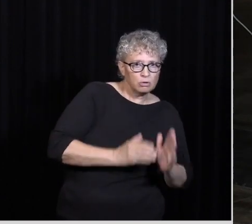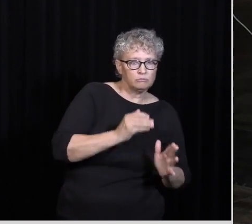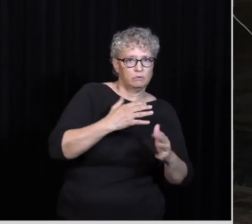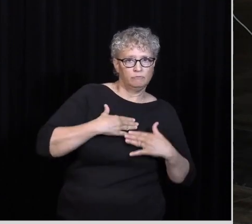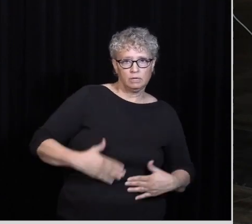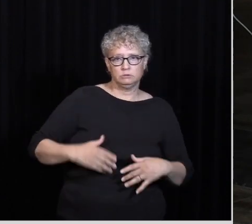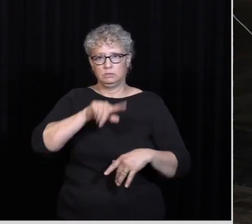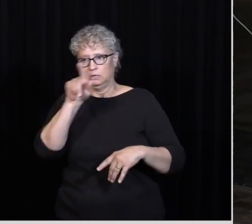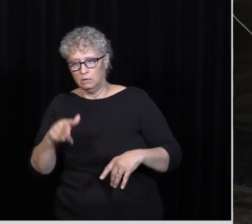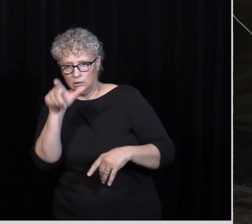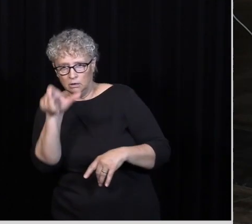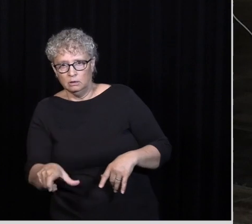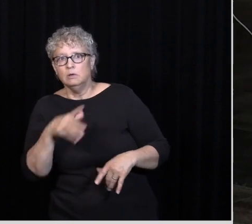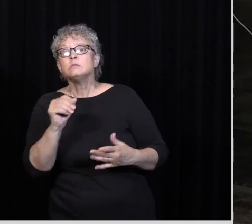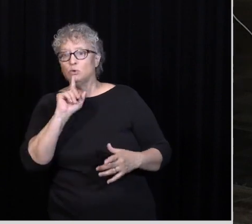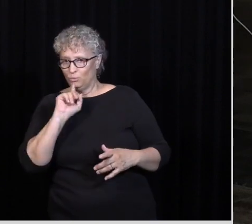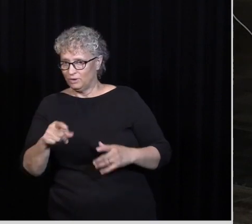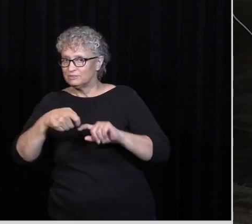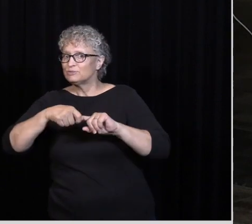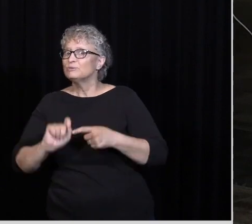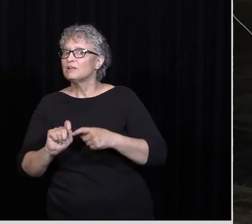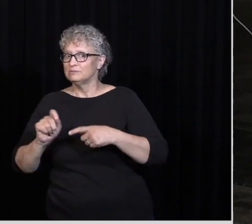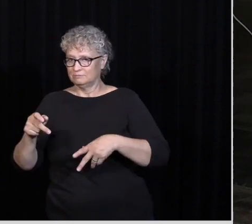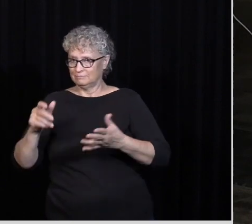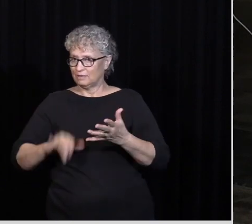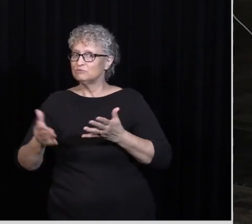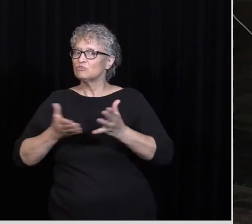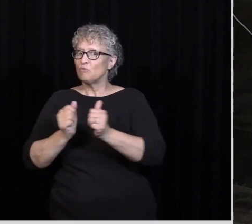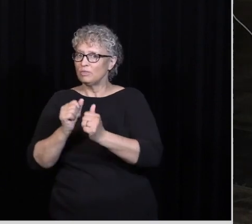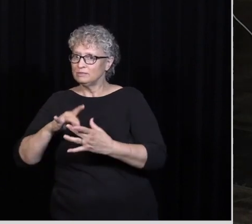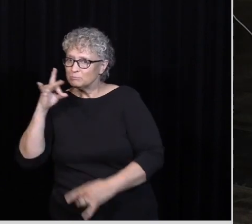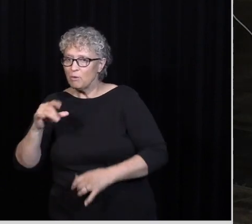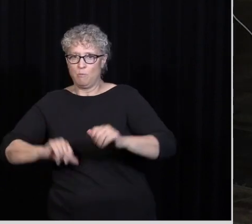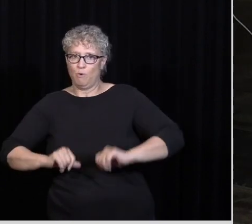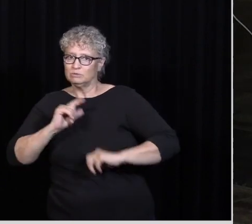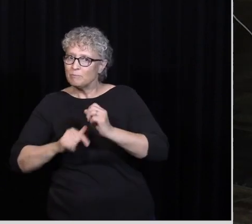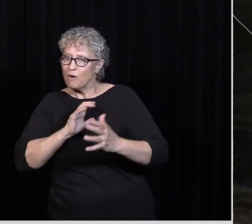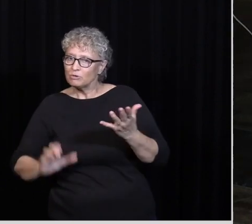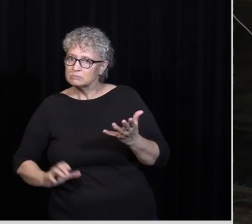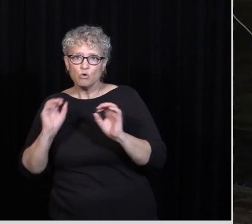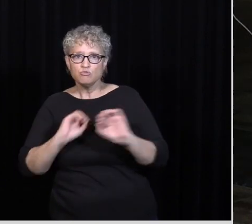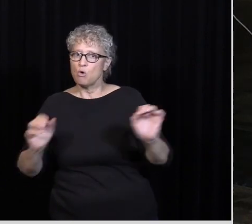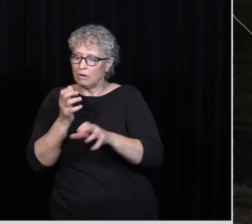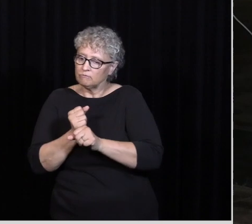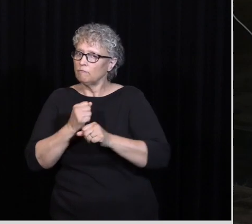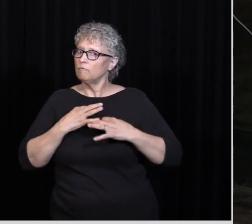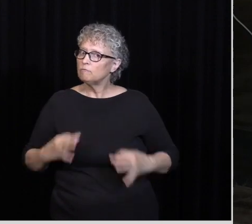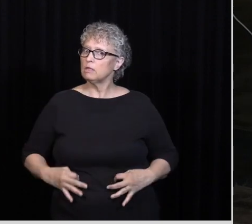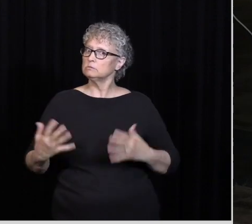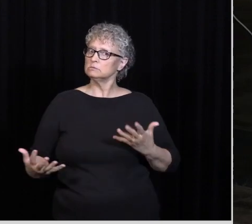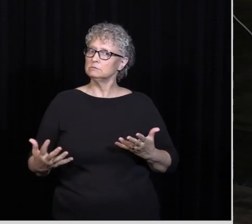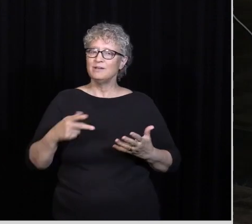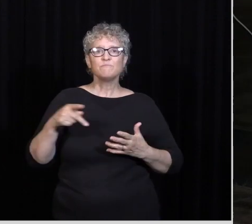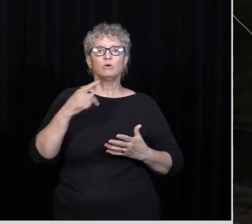circumcision The real circumcision The ones who serve God By his spirit Boast in Christ And put no confidence In the flesh What Paul